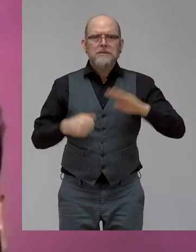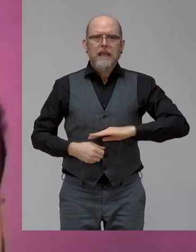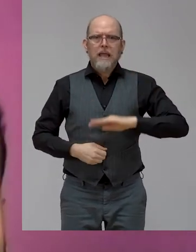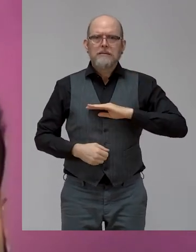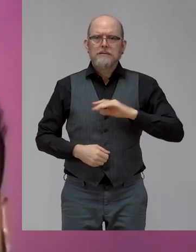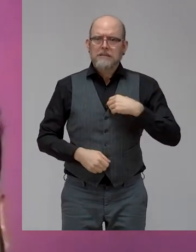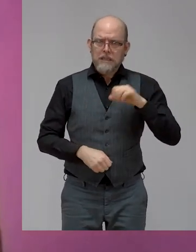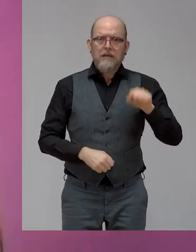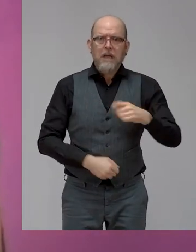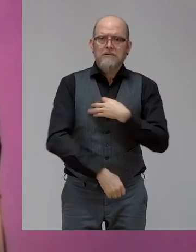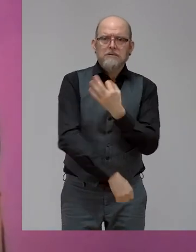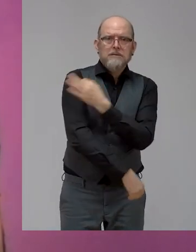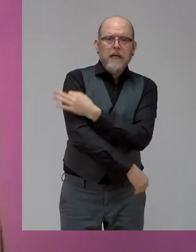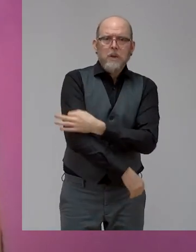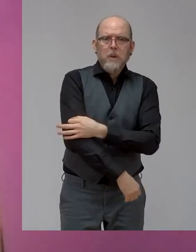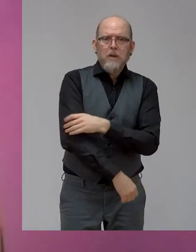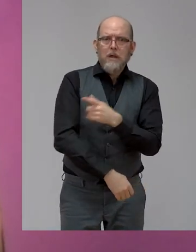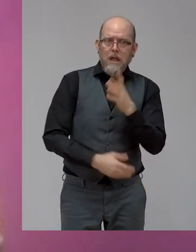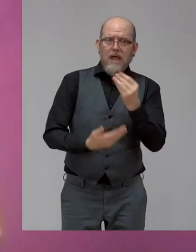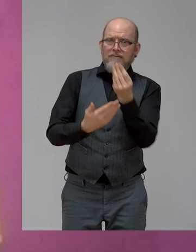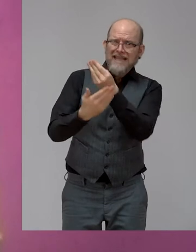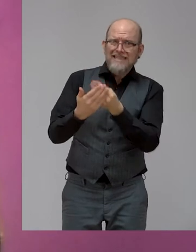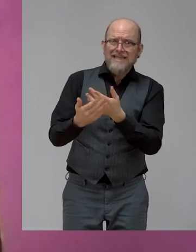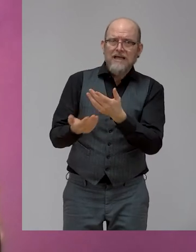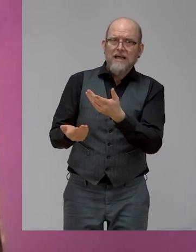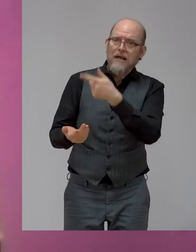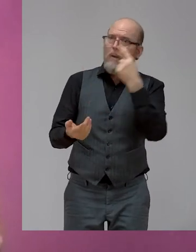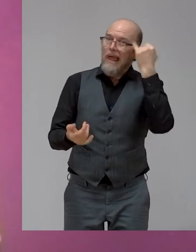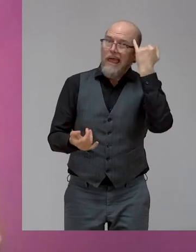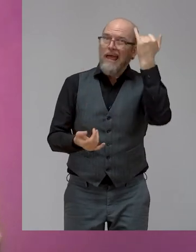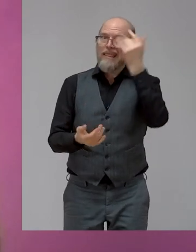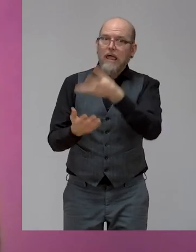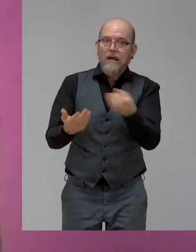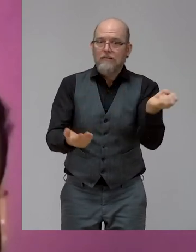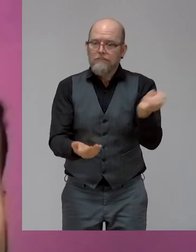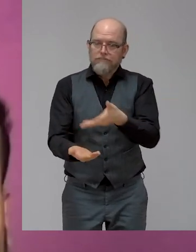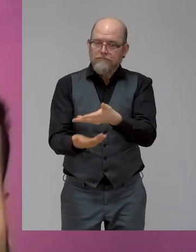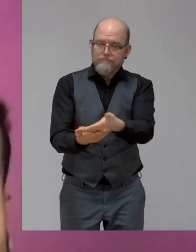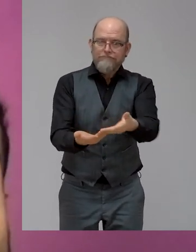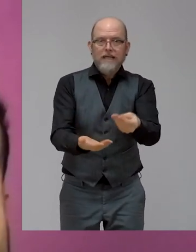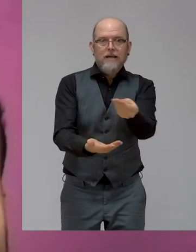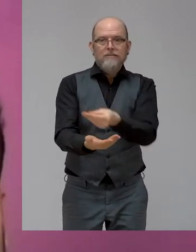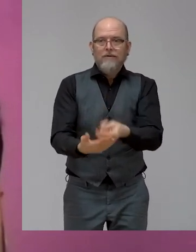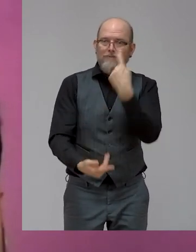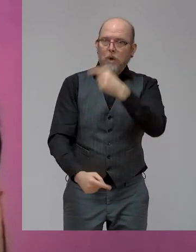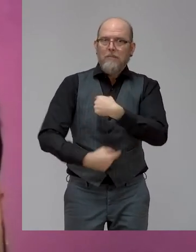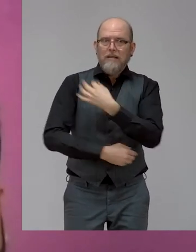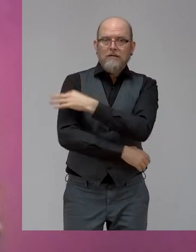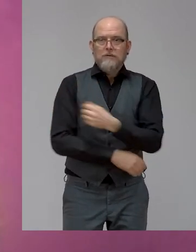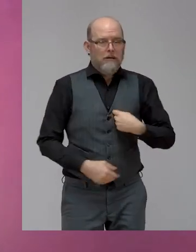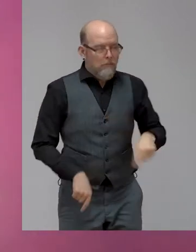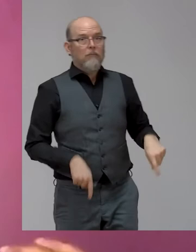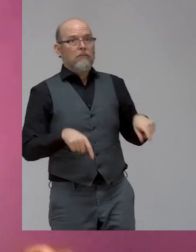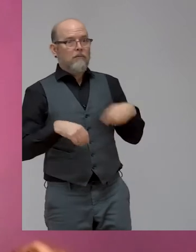You're a designer. Can you help me design a tattoo? That's what's important to me, and I want it to be in the shape of my samurai sword.